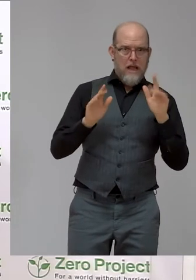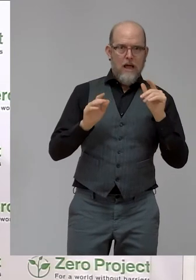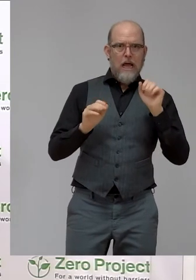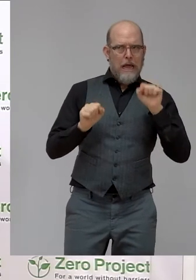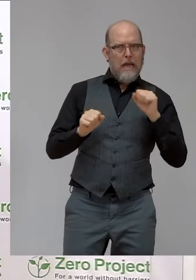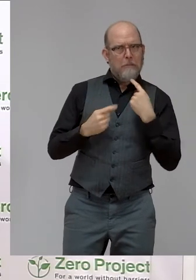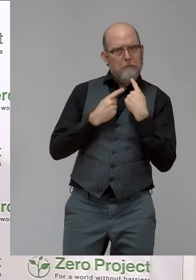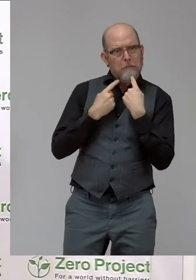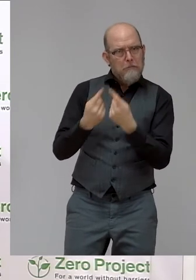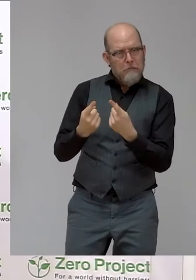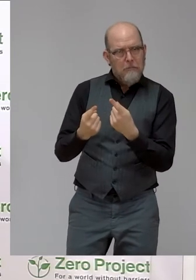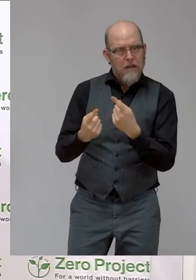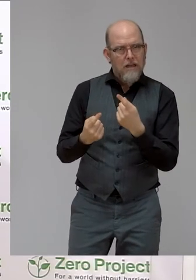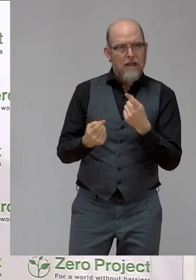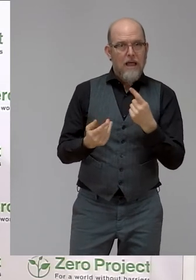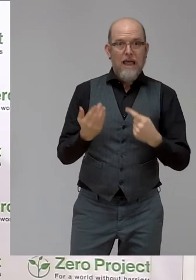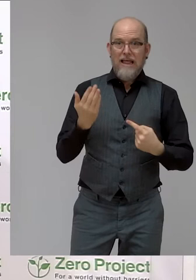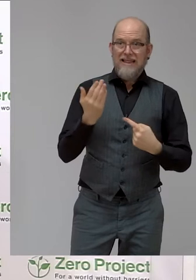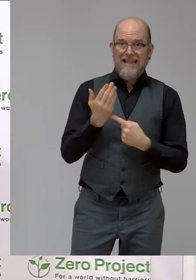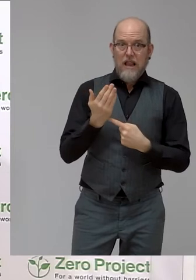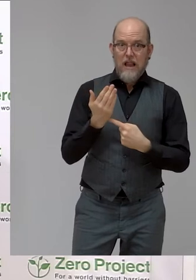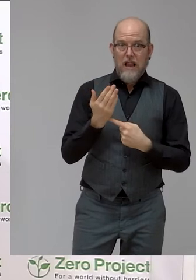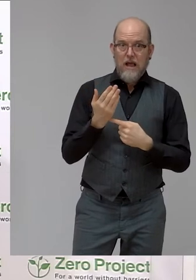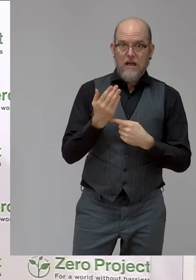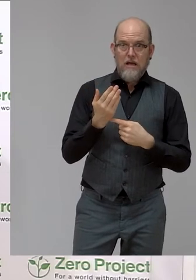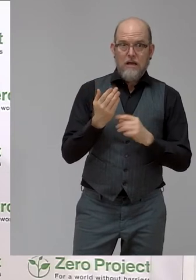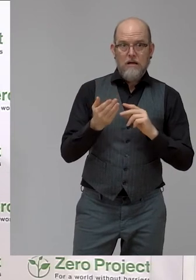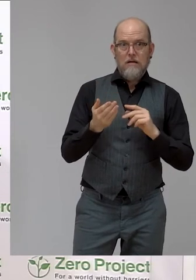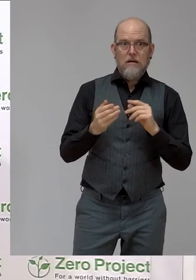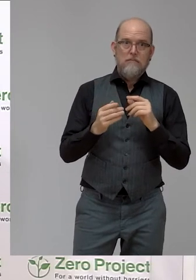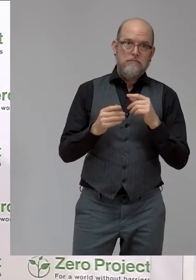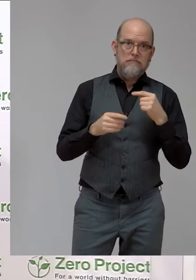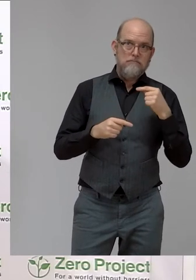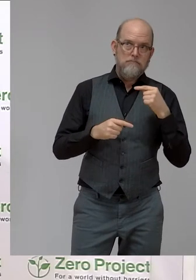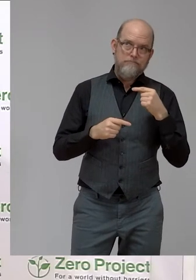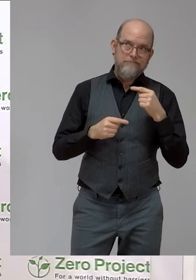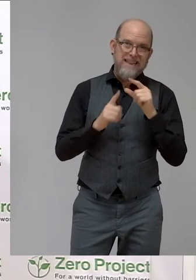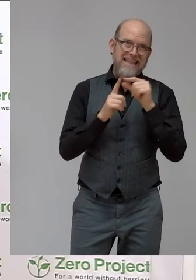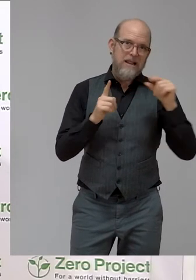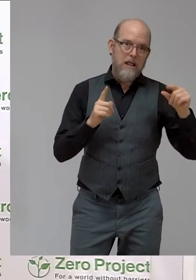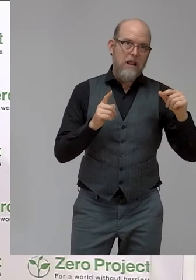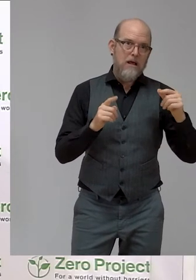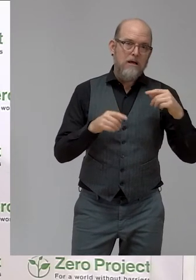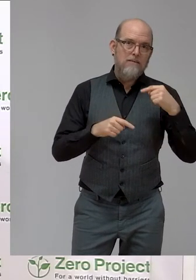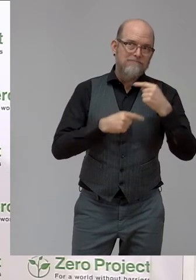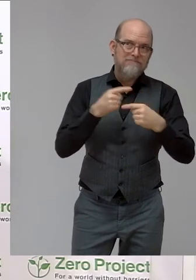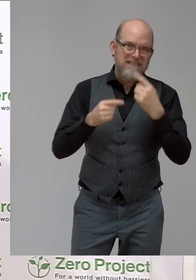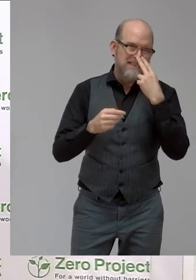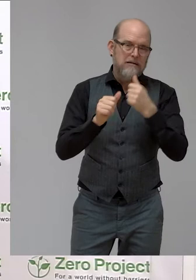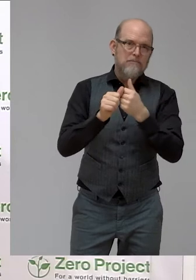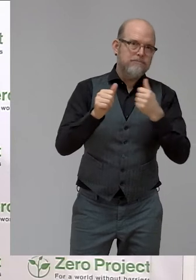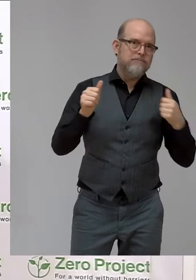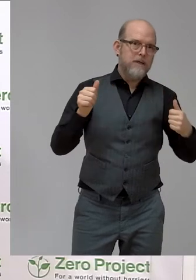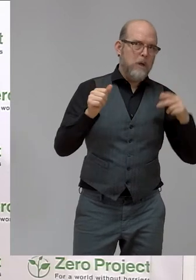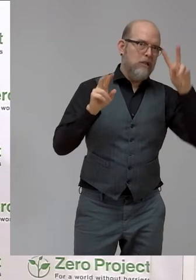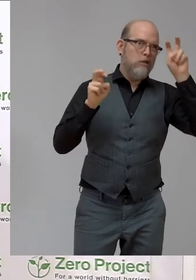and of course this is an enormous topic from my point of view. Many people making important